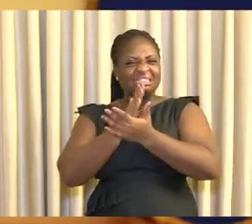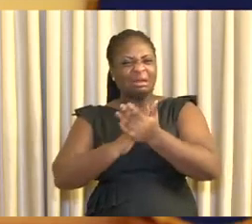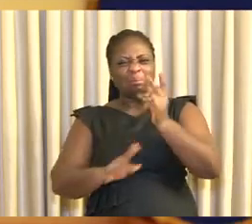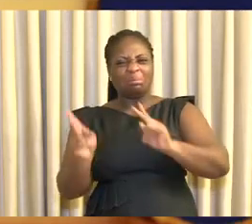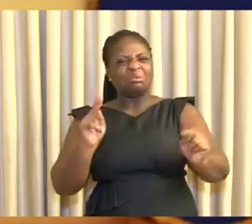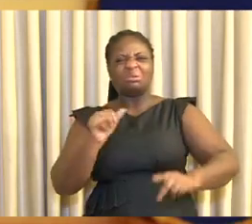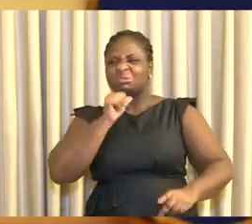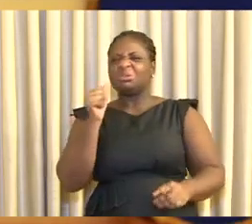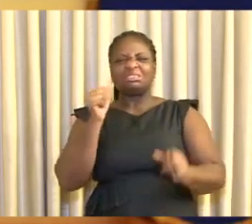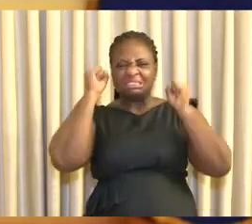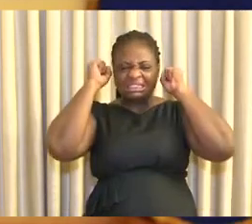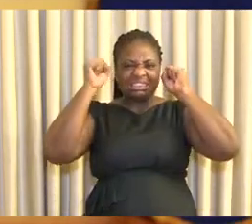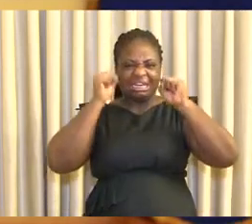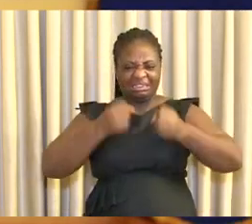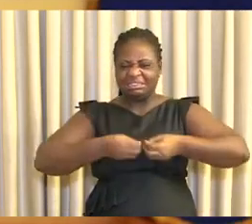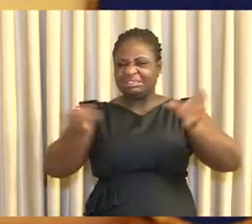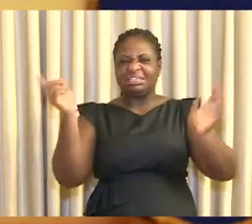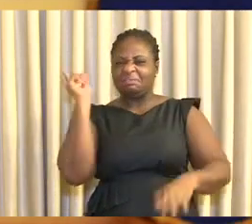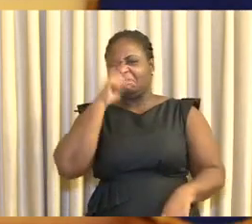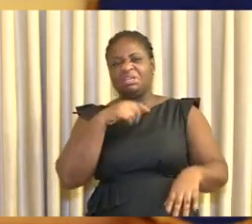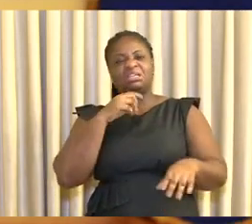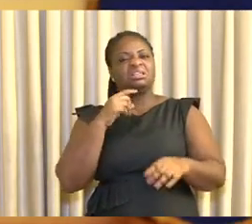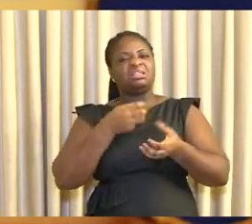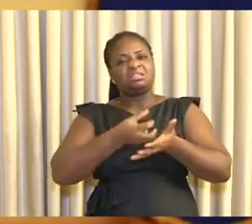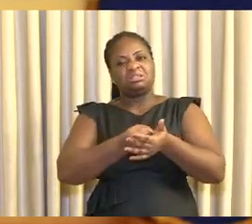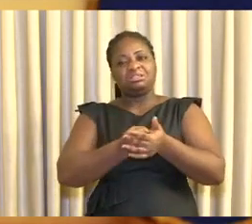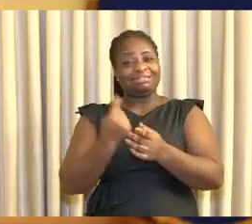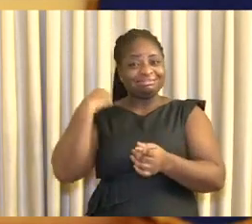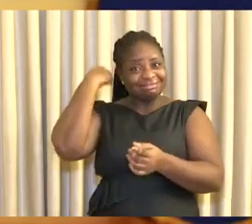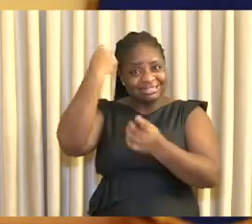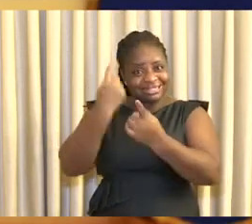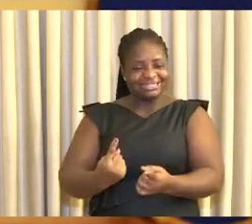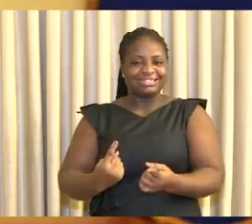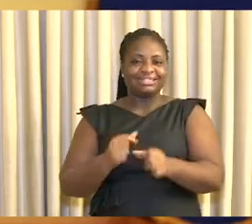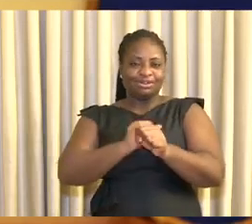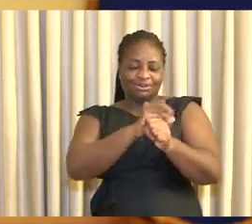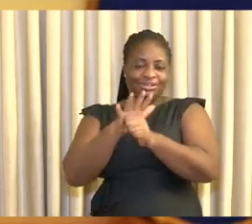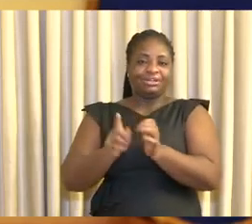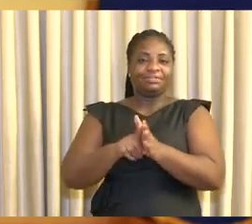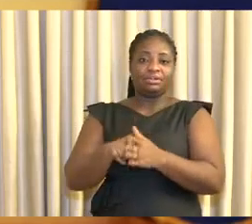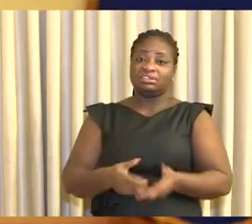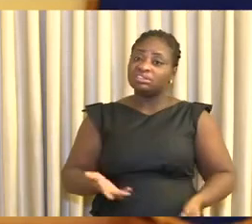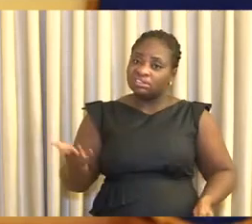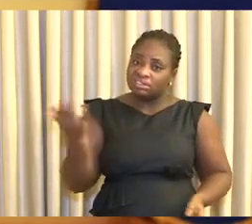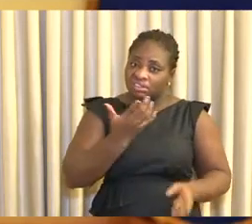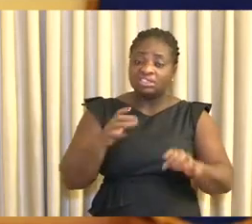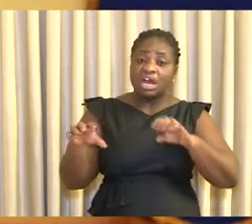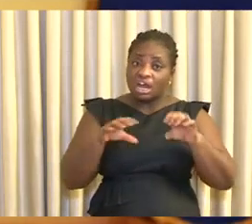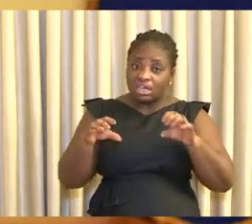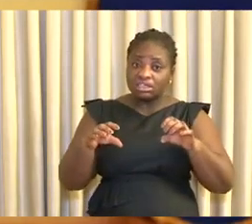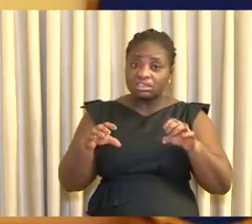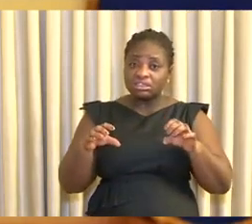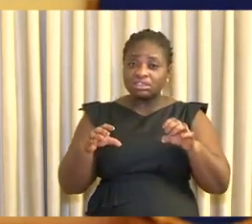citizens about the spread of the virus since its outbreak in the country. These acts are being